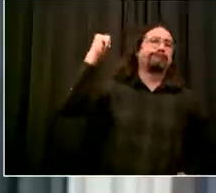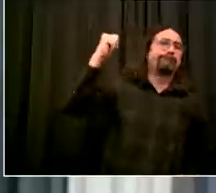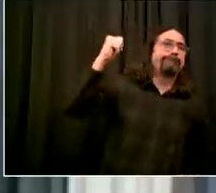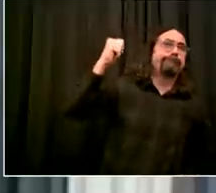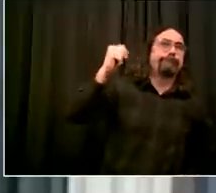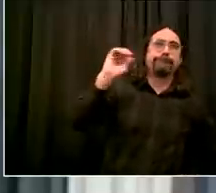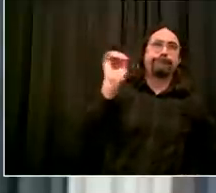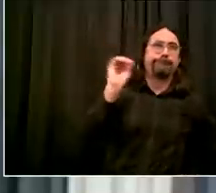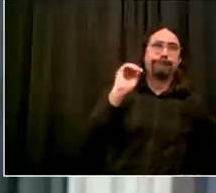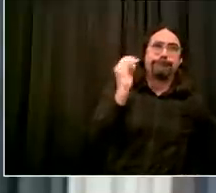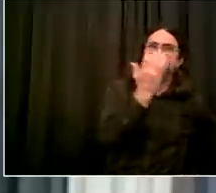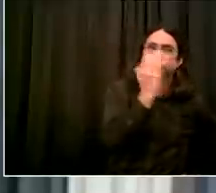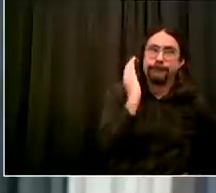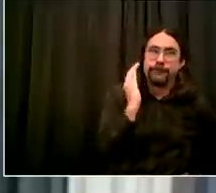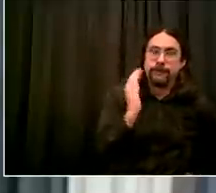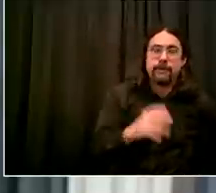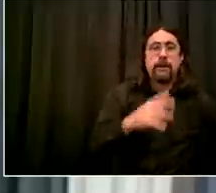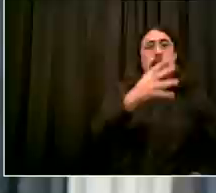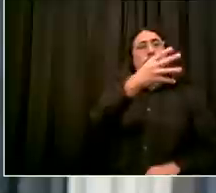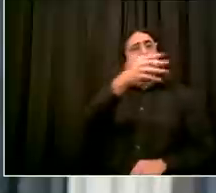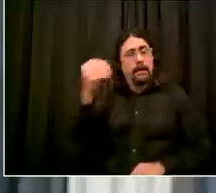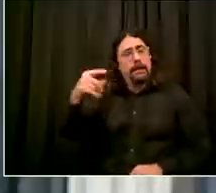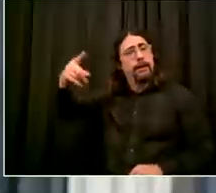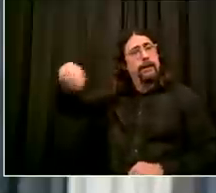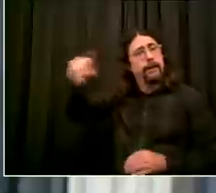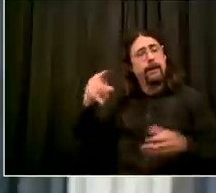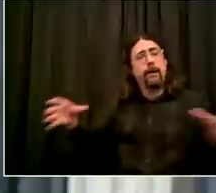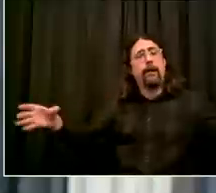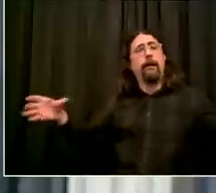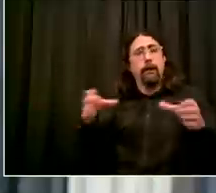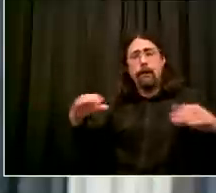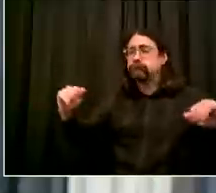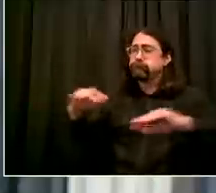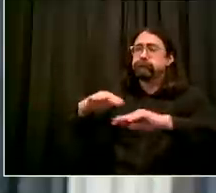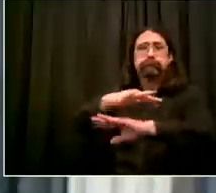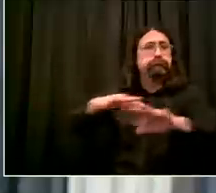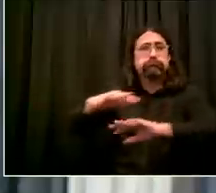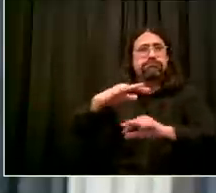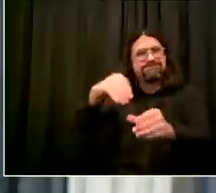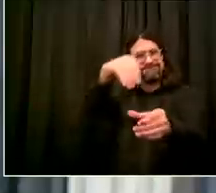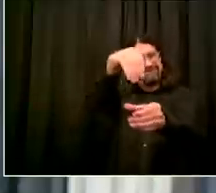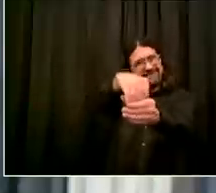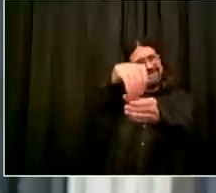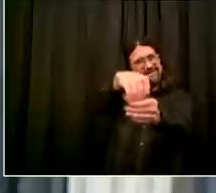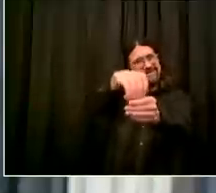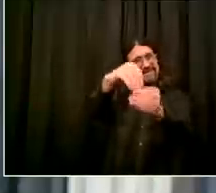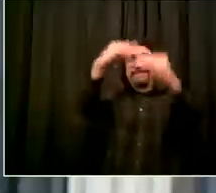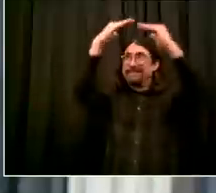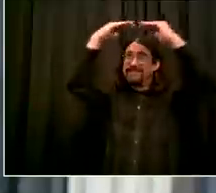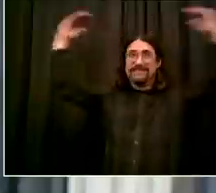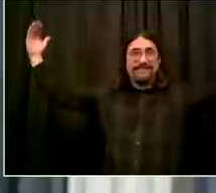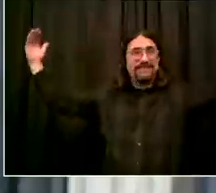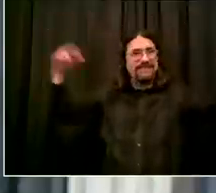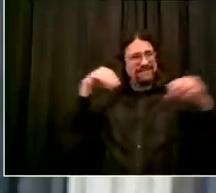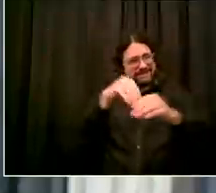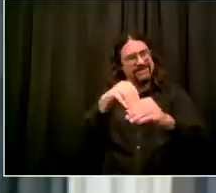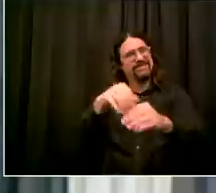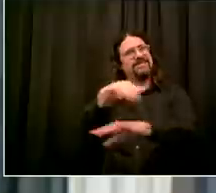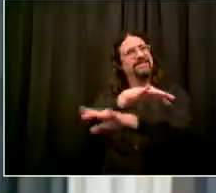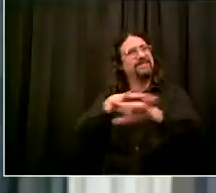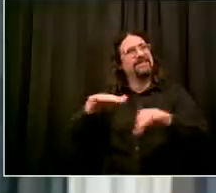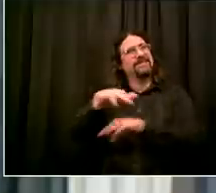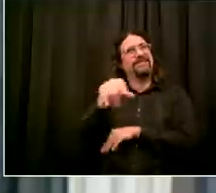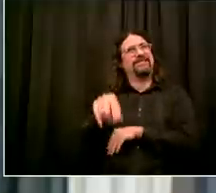last few months but we can't get complacent about those things so we have to remain vigilant particularly uh around masks